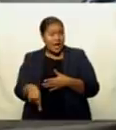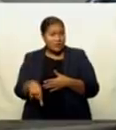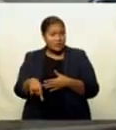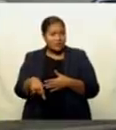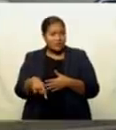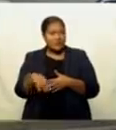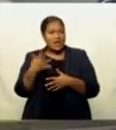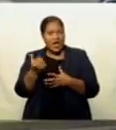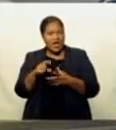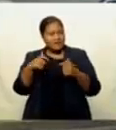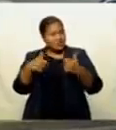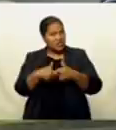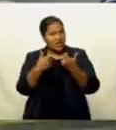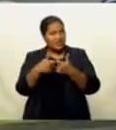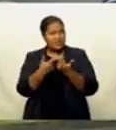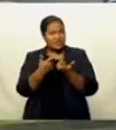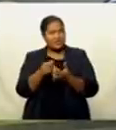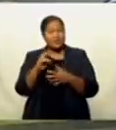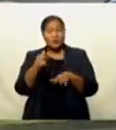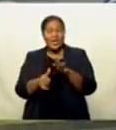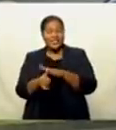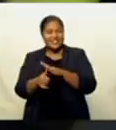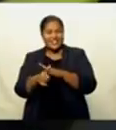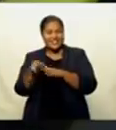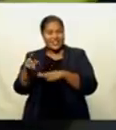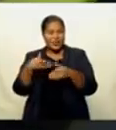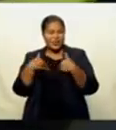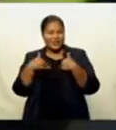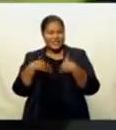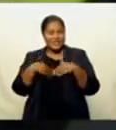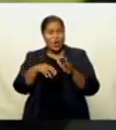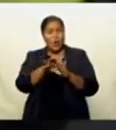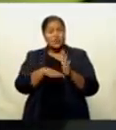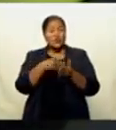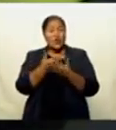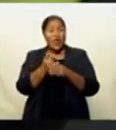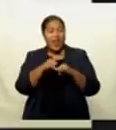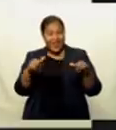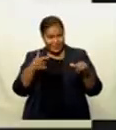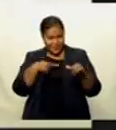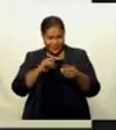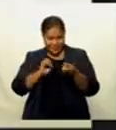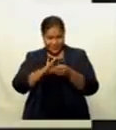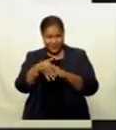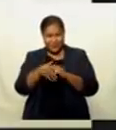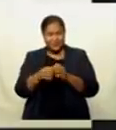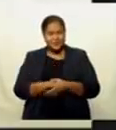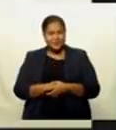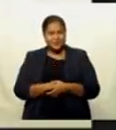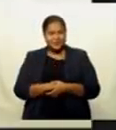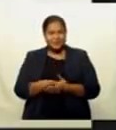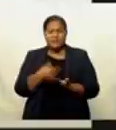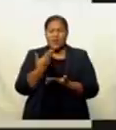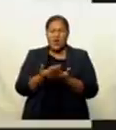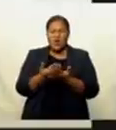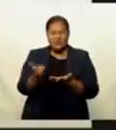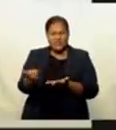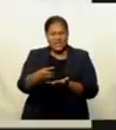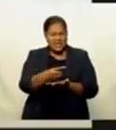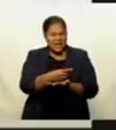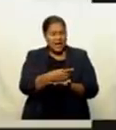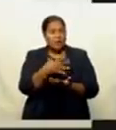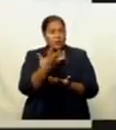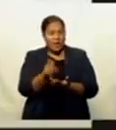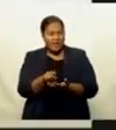accessing the 800 university courses online during this pandemic. Based on data, have potentially,